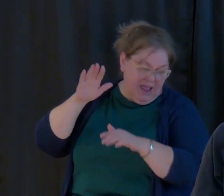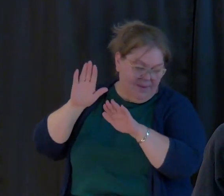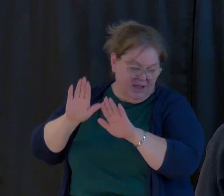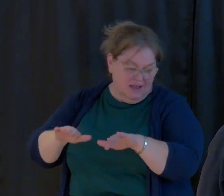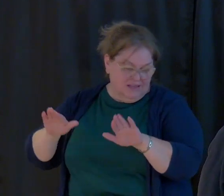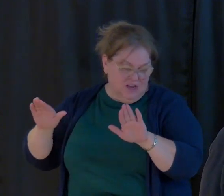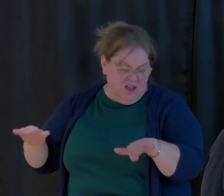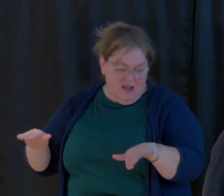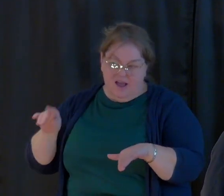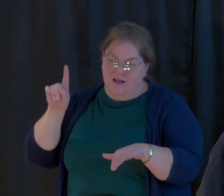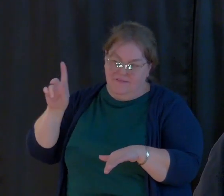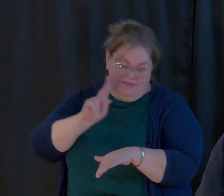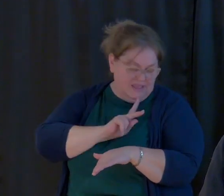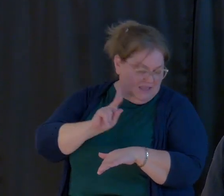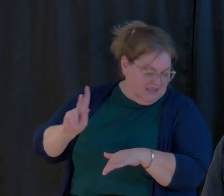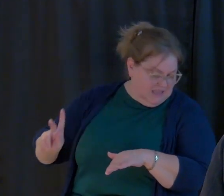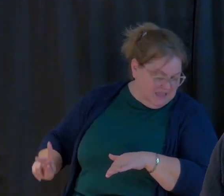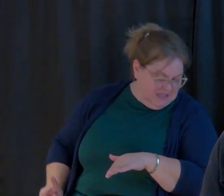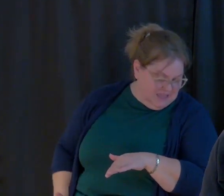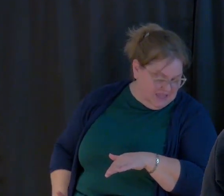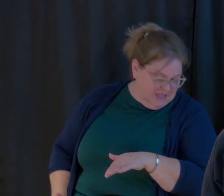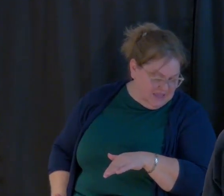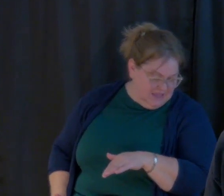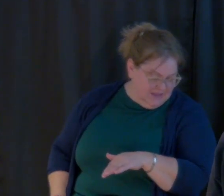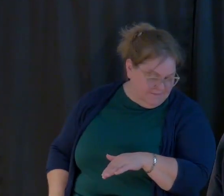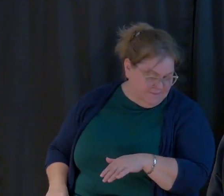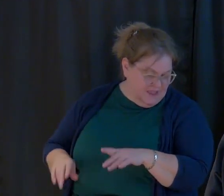child of the King,